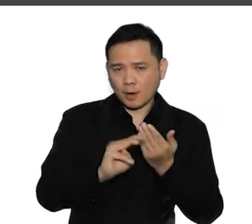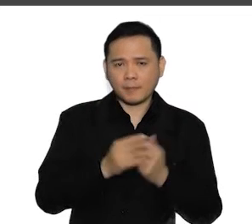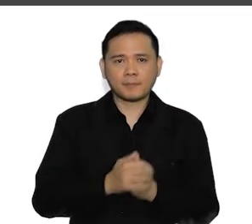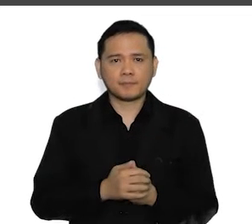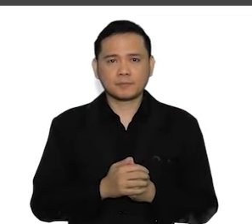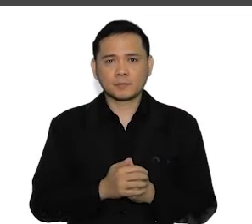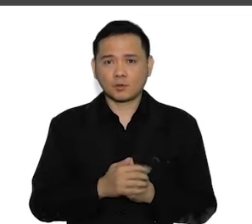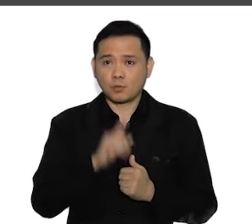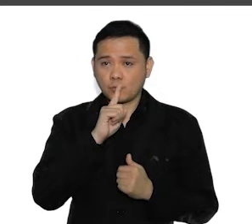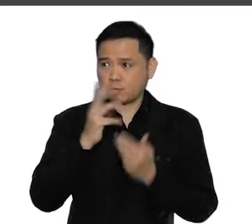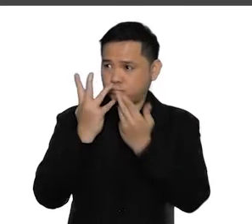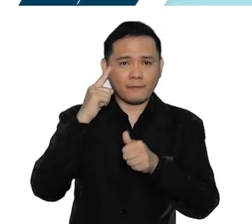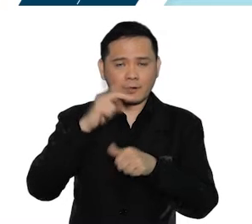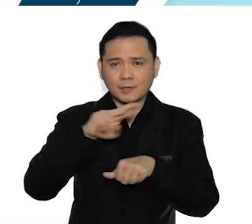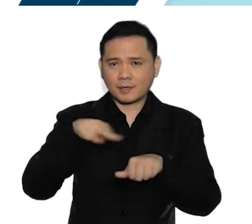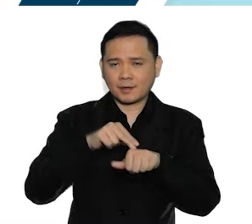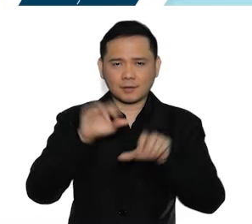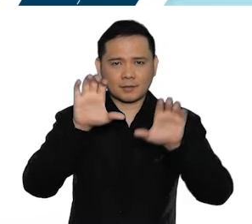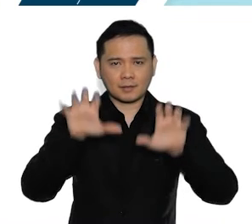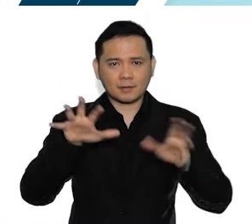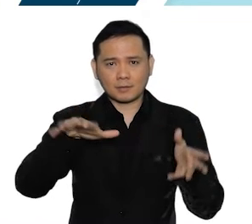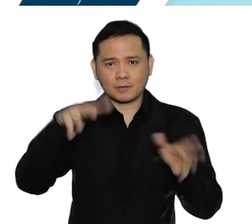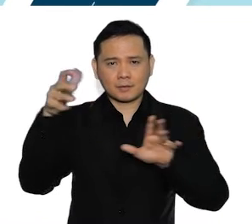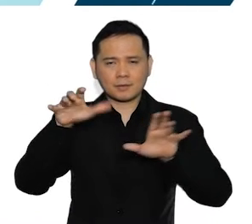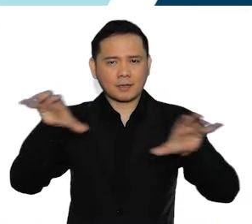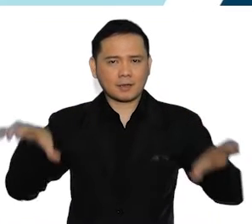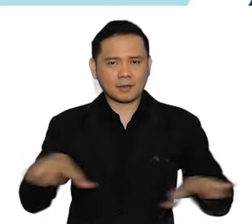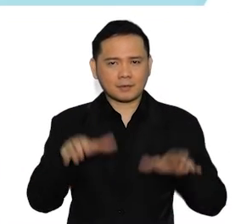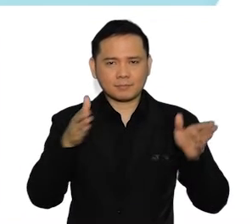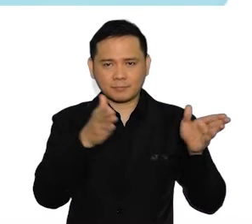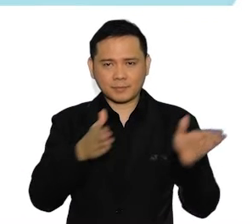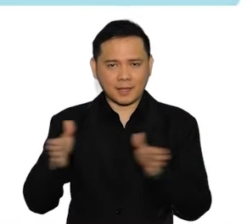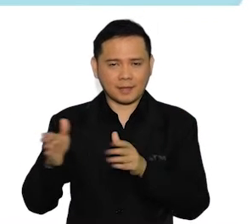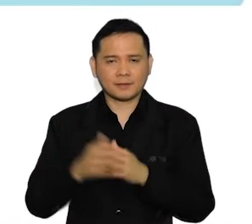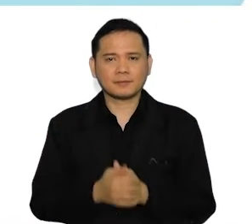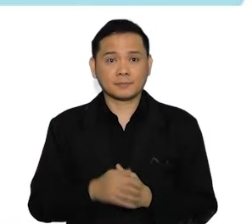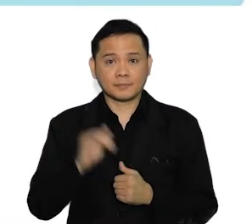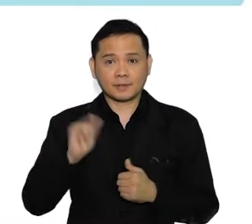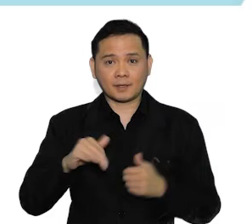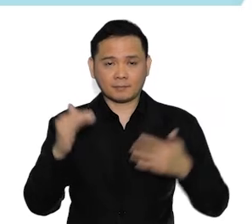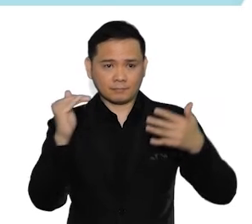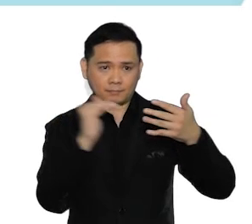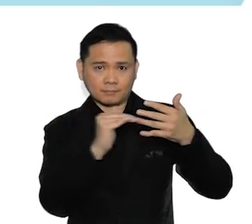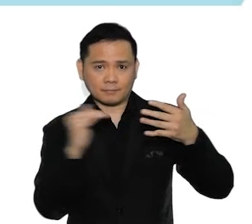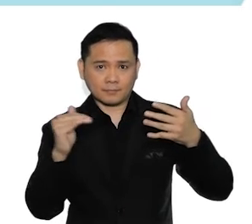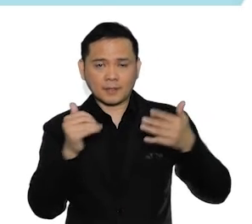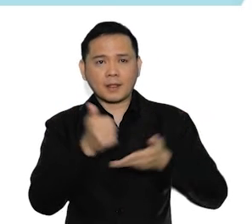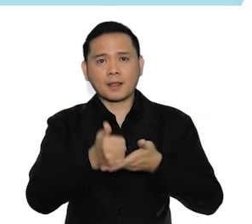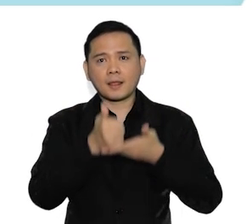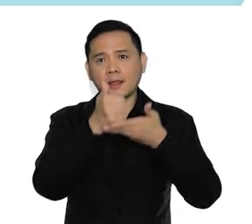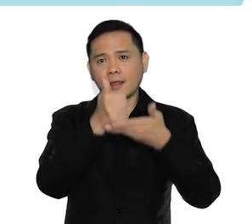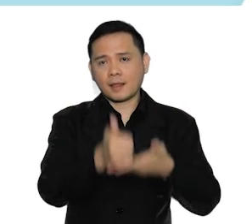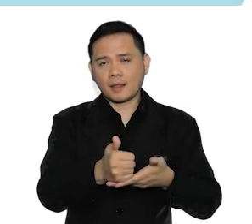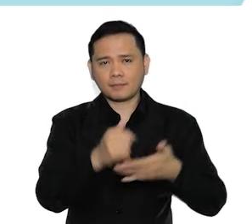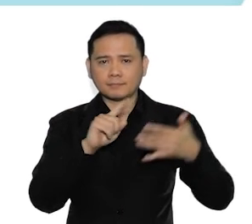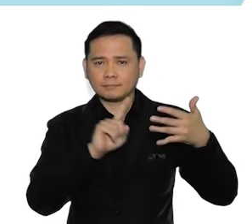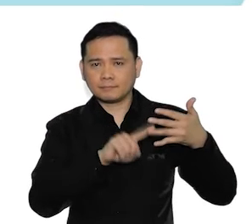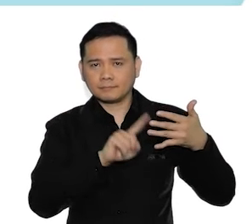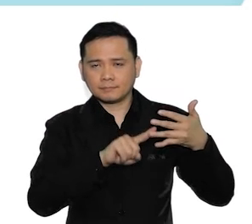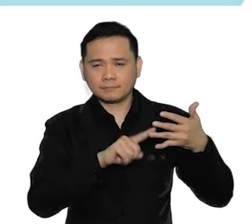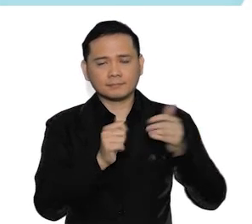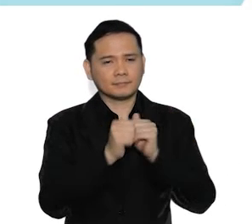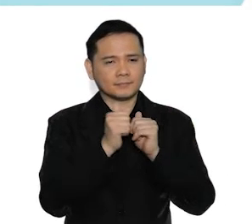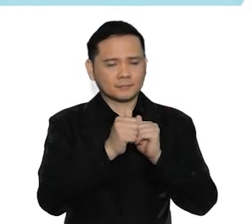Mode of delivery The typologies are helpful in the third stage, tagging prioritized climate